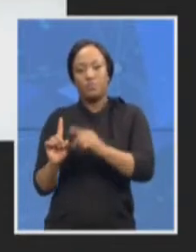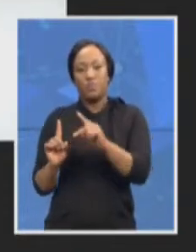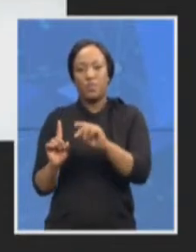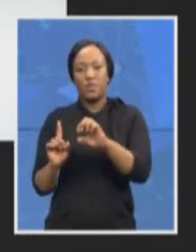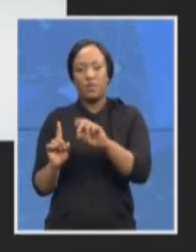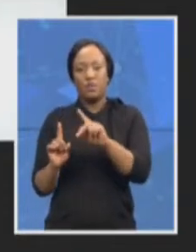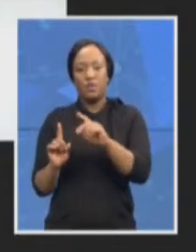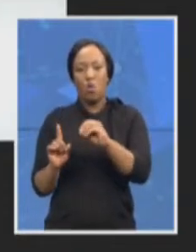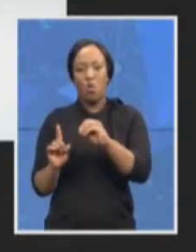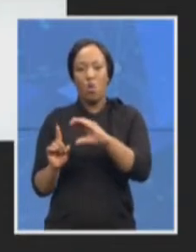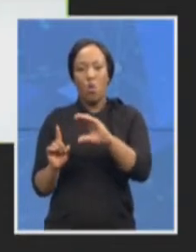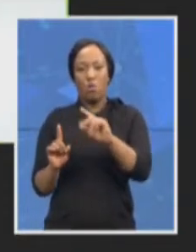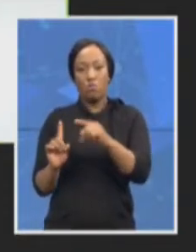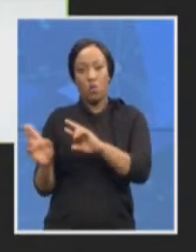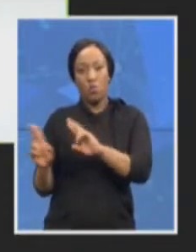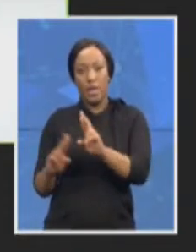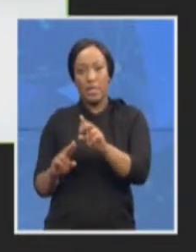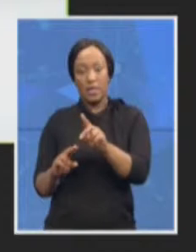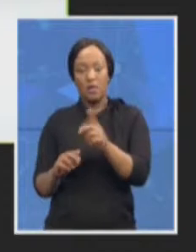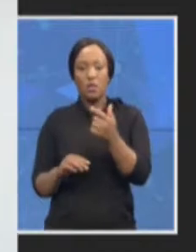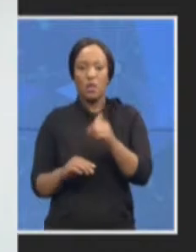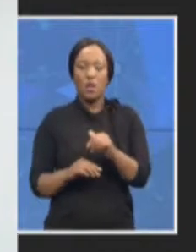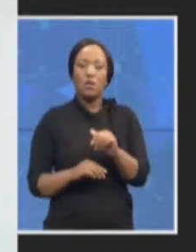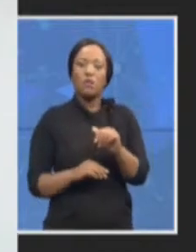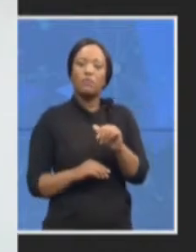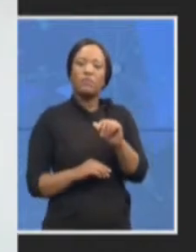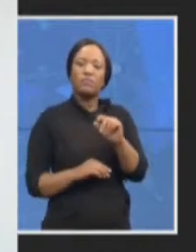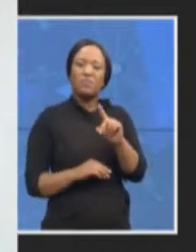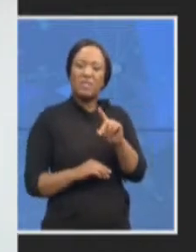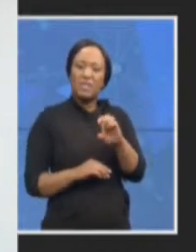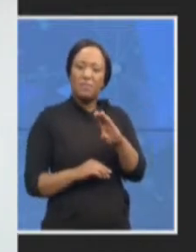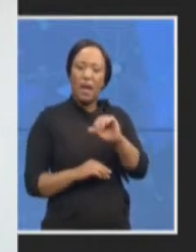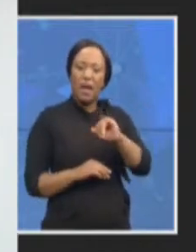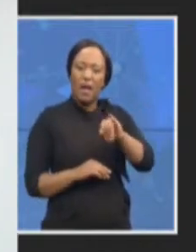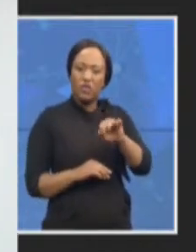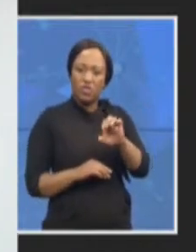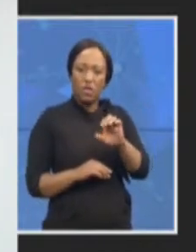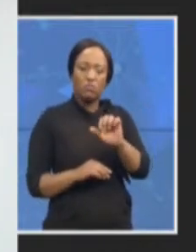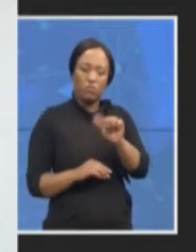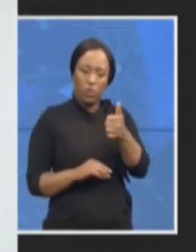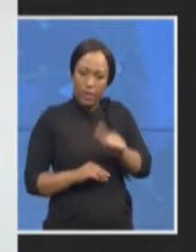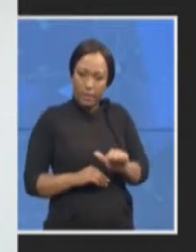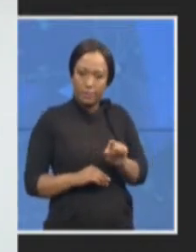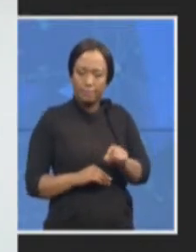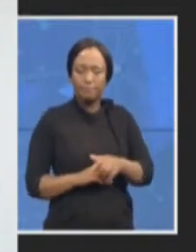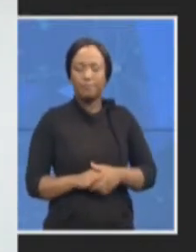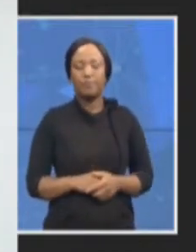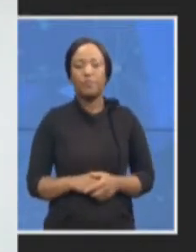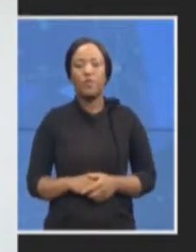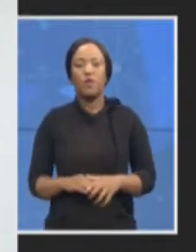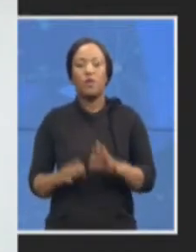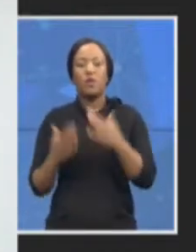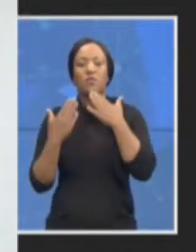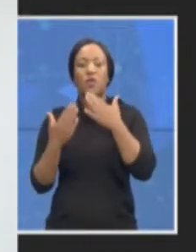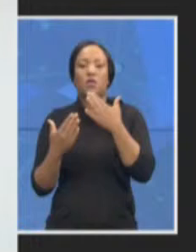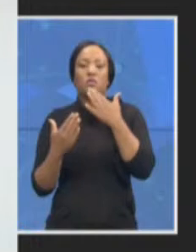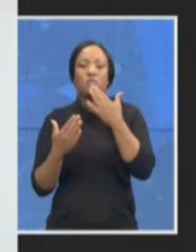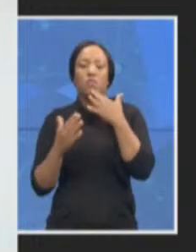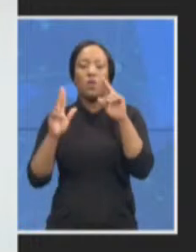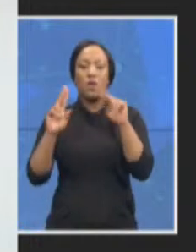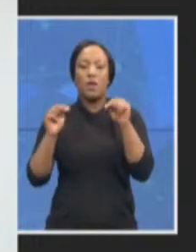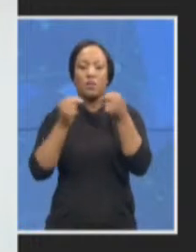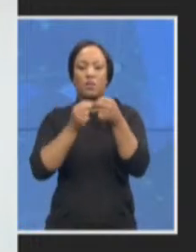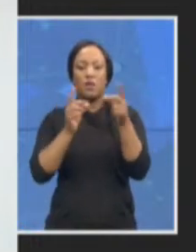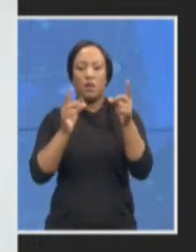thank you very much NDPP and good morning to all the colleagues and thank you for the opportunity to talk